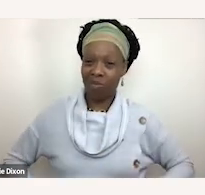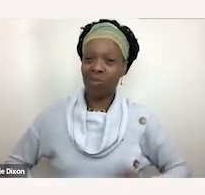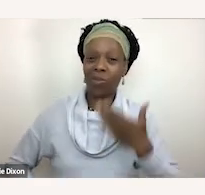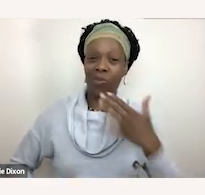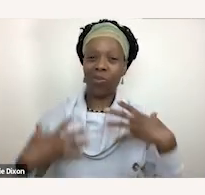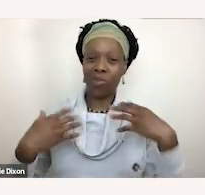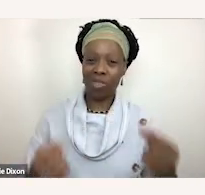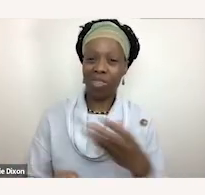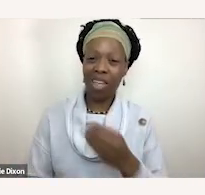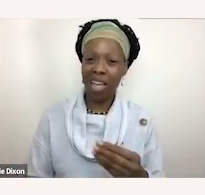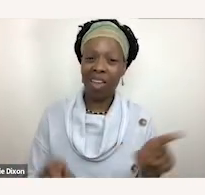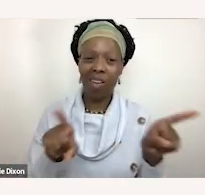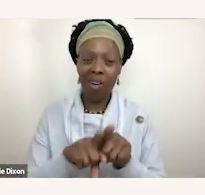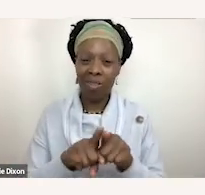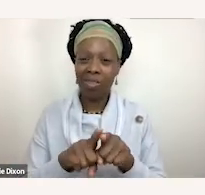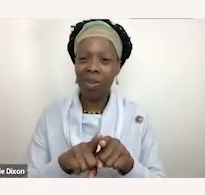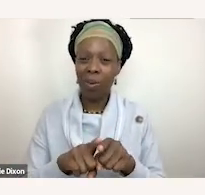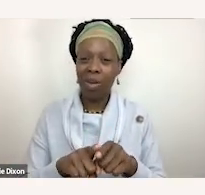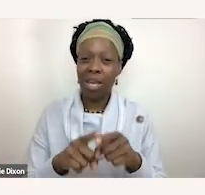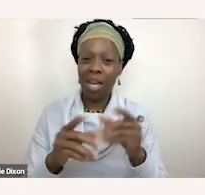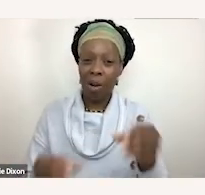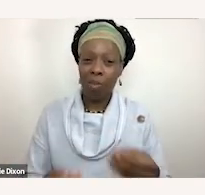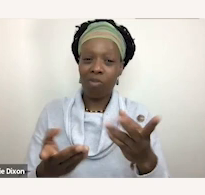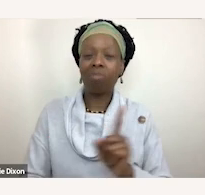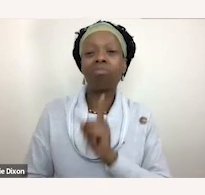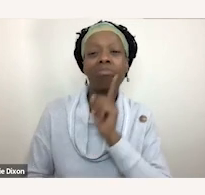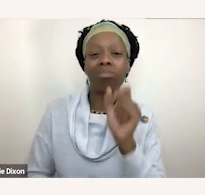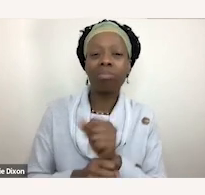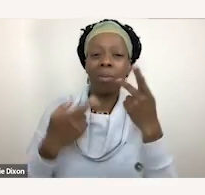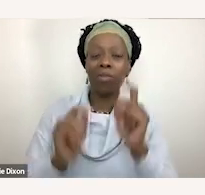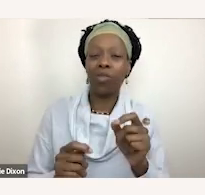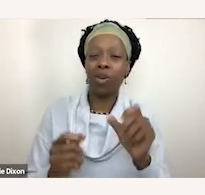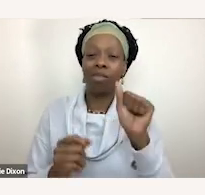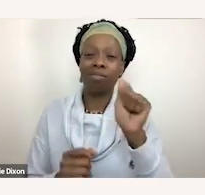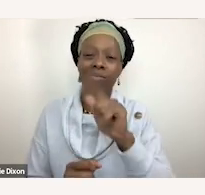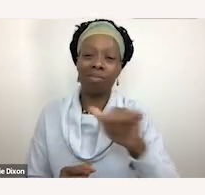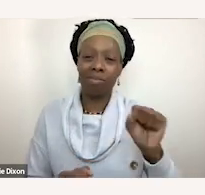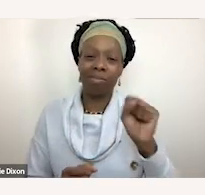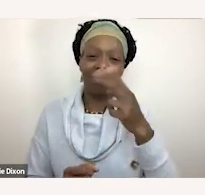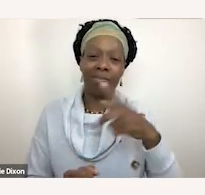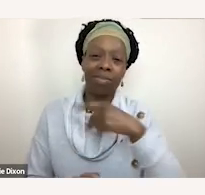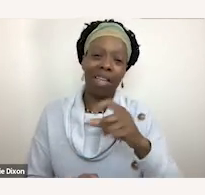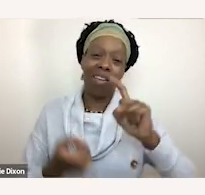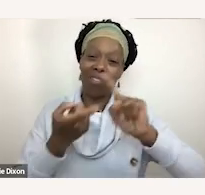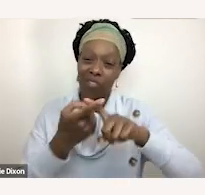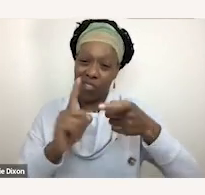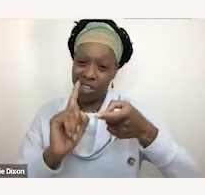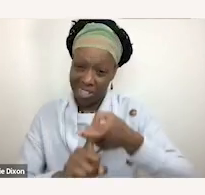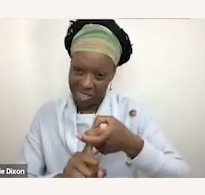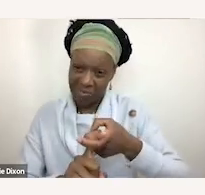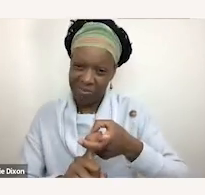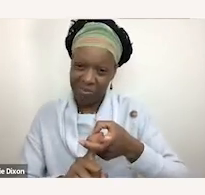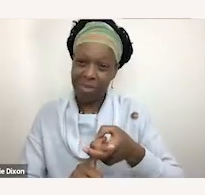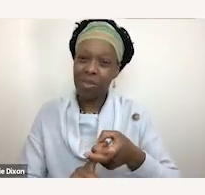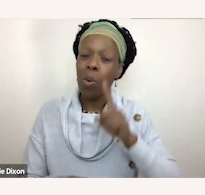actually provides an opportunity for genuine allyship and friendships because i think when we think about students and and where we